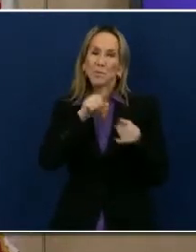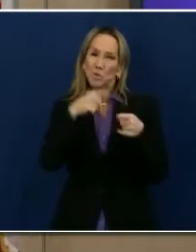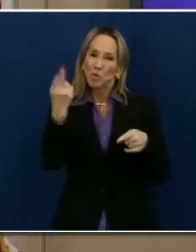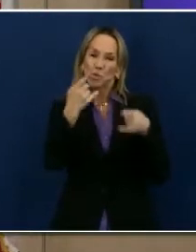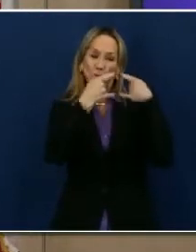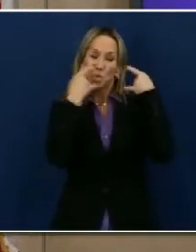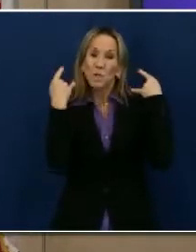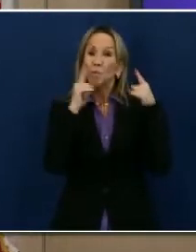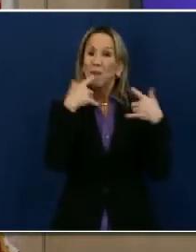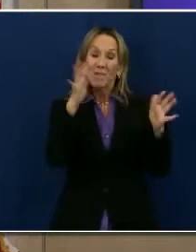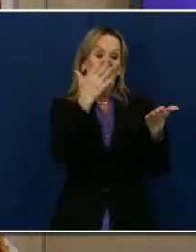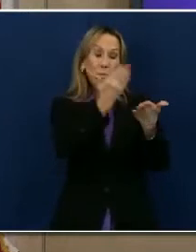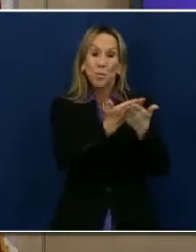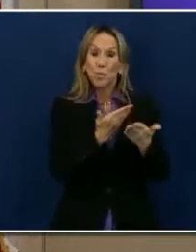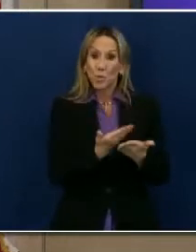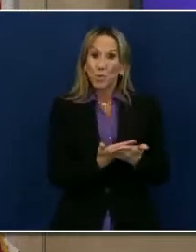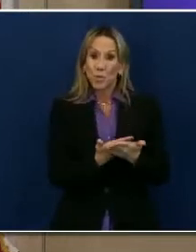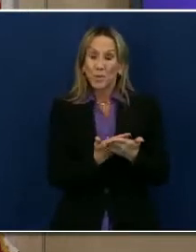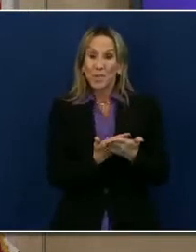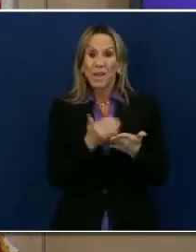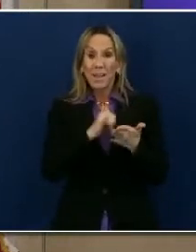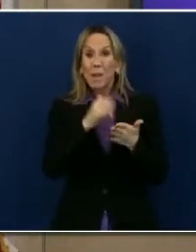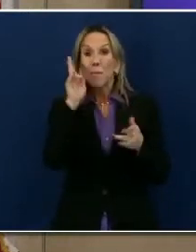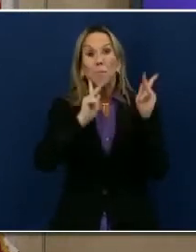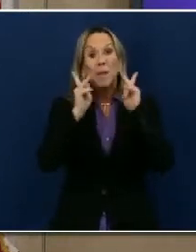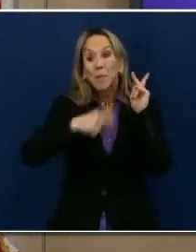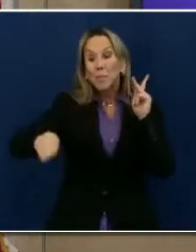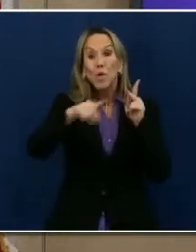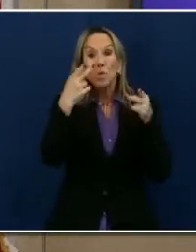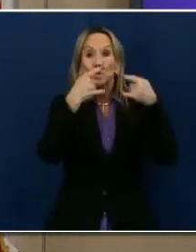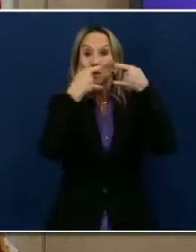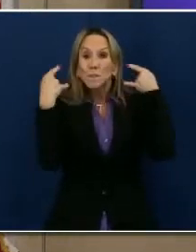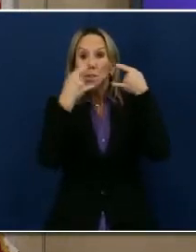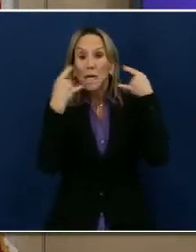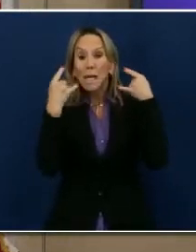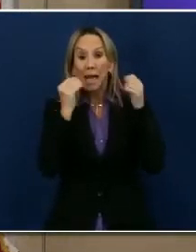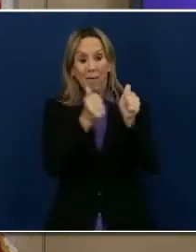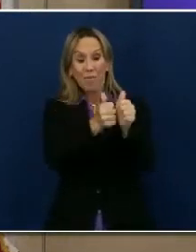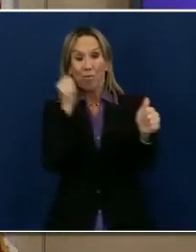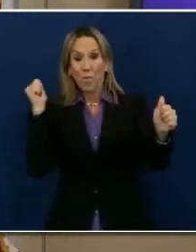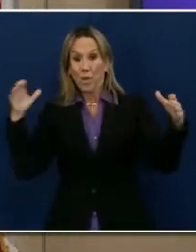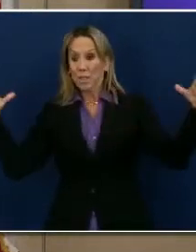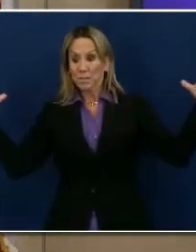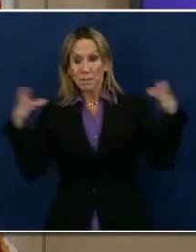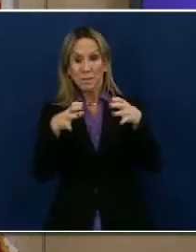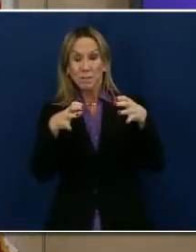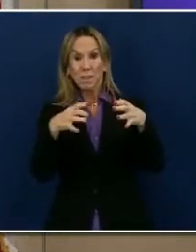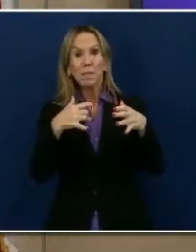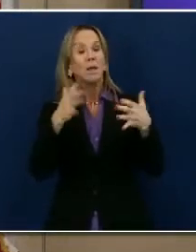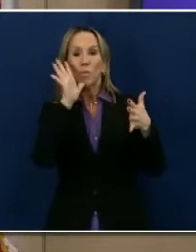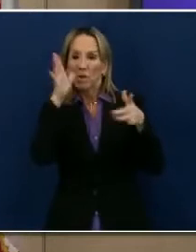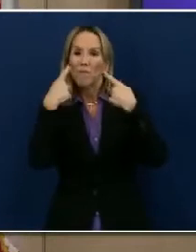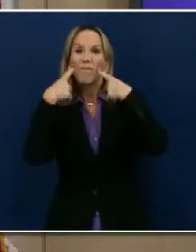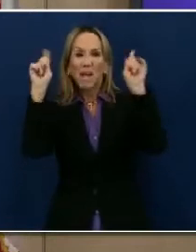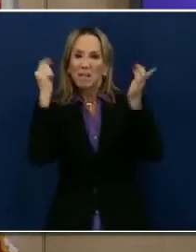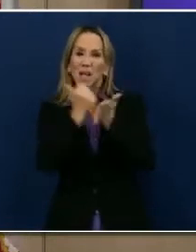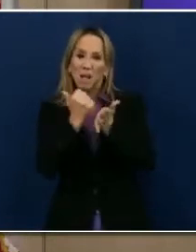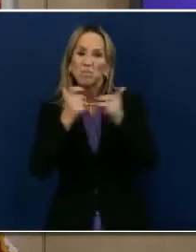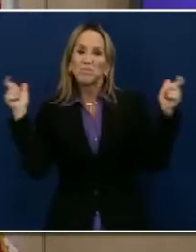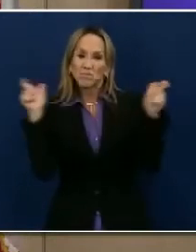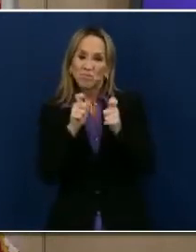face coverings, along with avoiding large indoor gatherings, are some of the most effective things that we can do, and so we will do that.